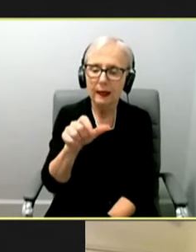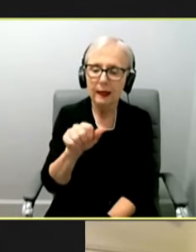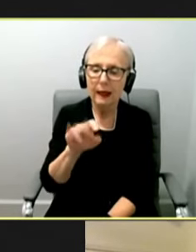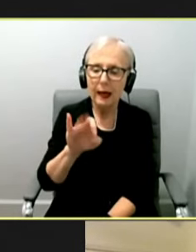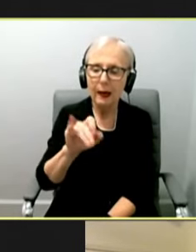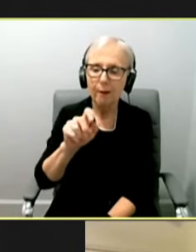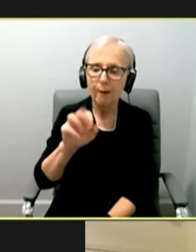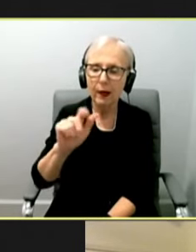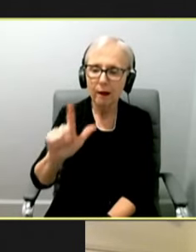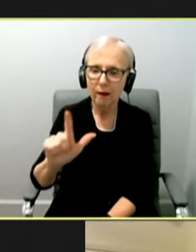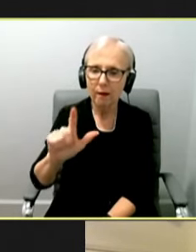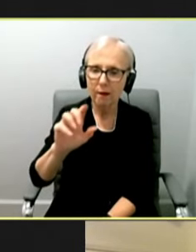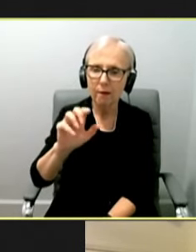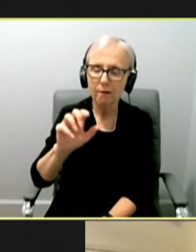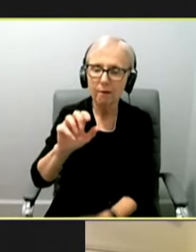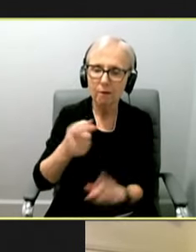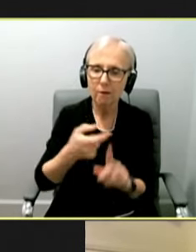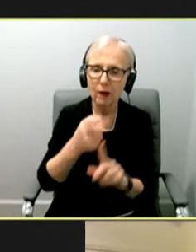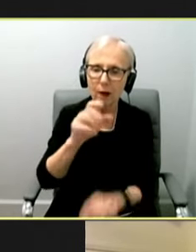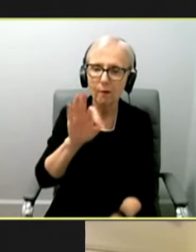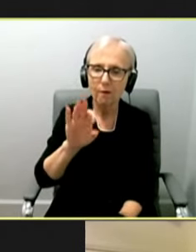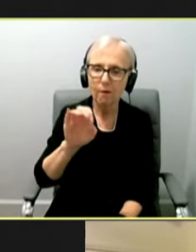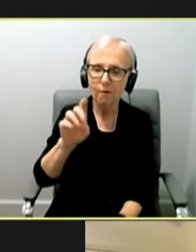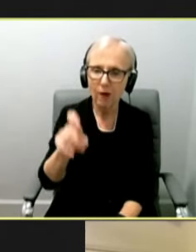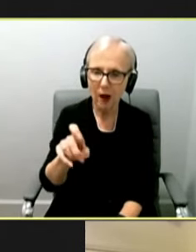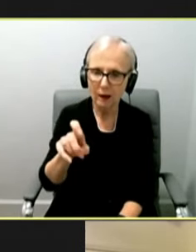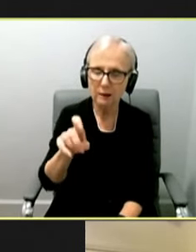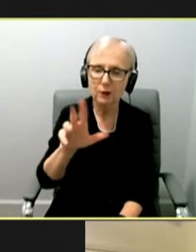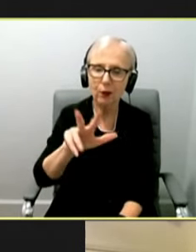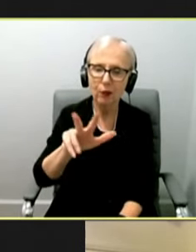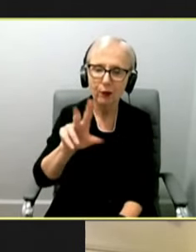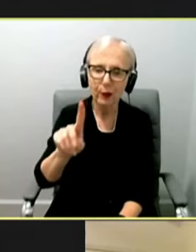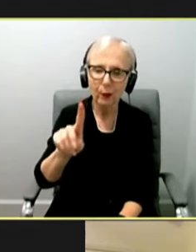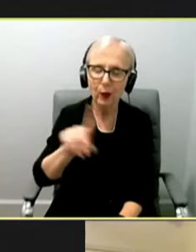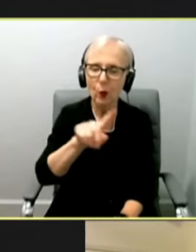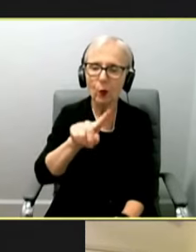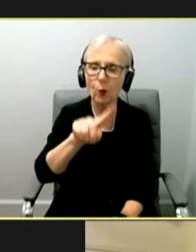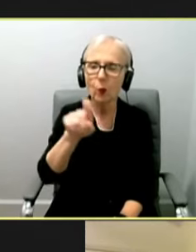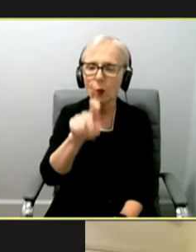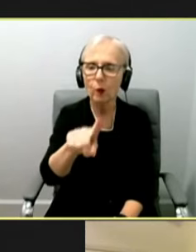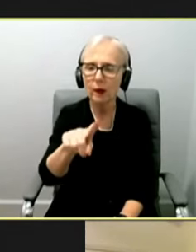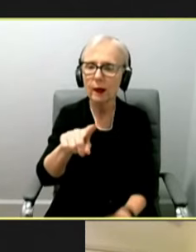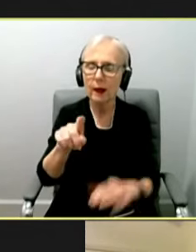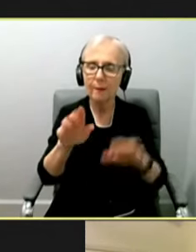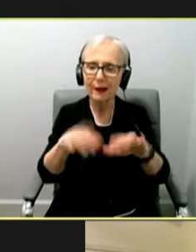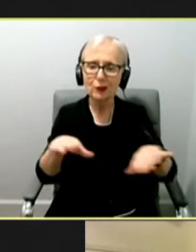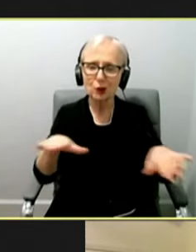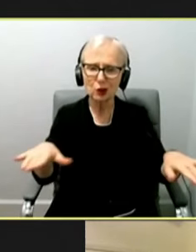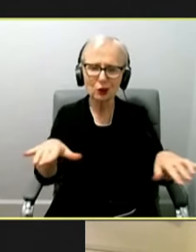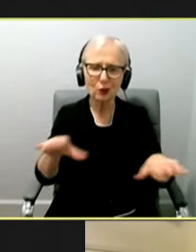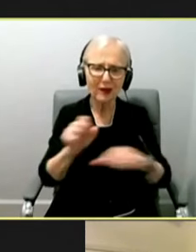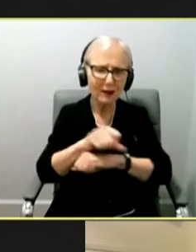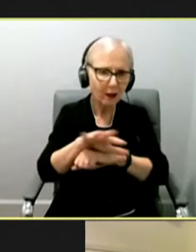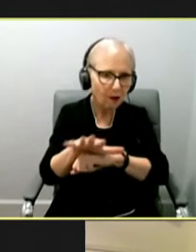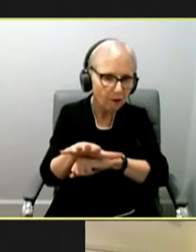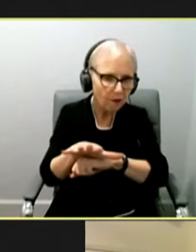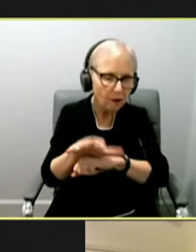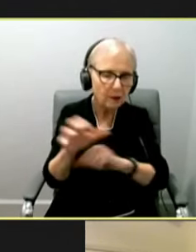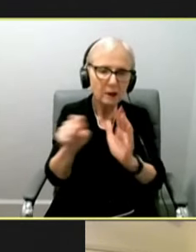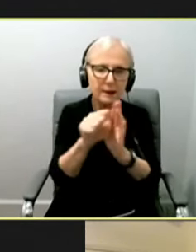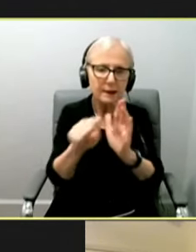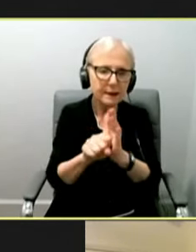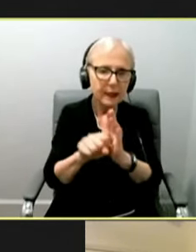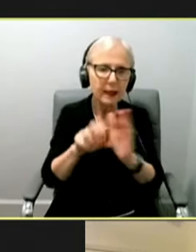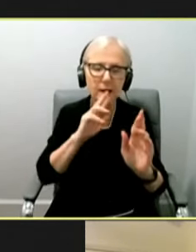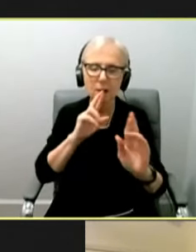Hey, this is Gabrielle from Fox 31 here. Just had a quick question about kids and COVID in the state. So the state is reporting